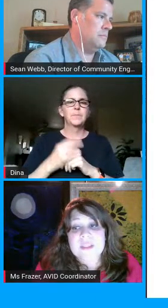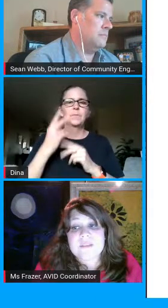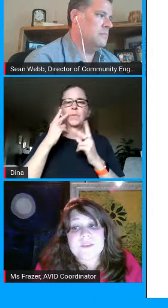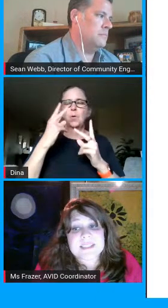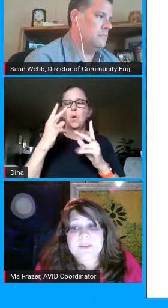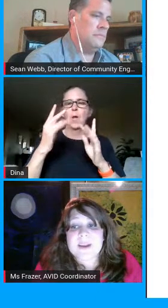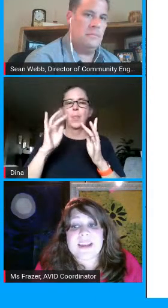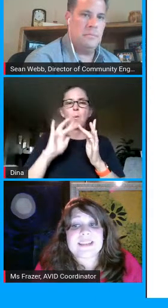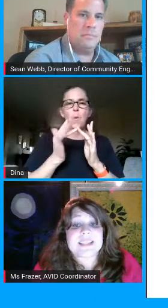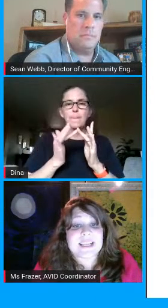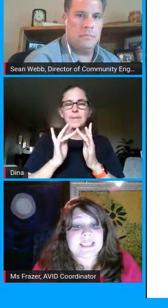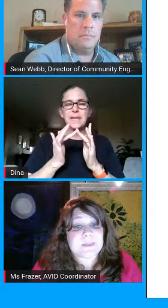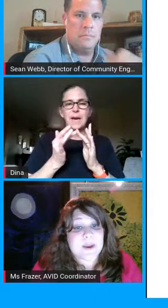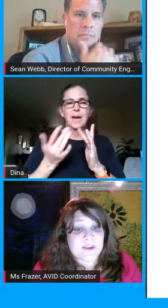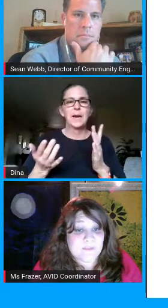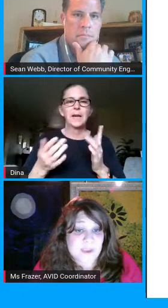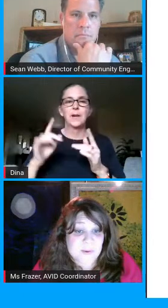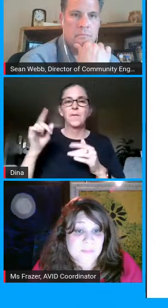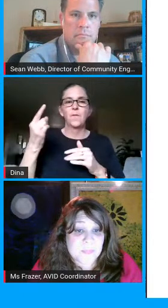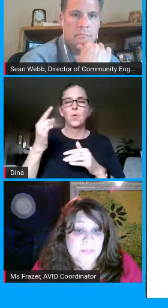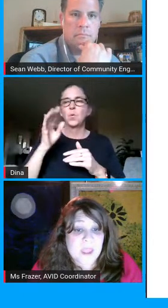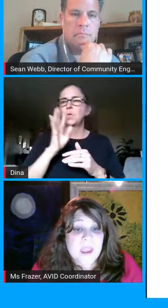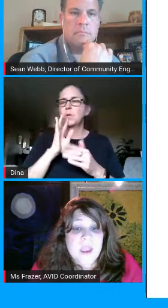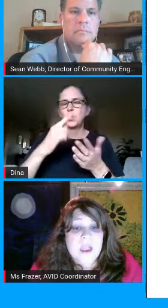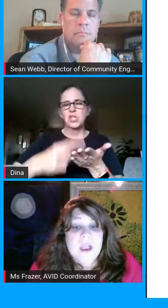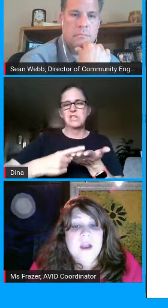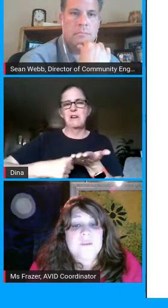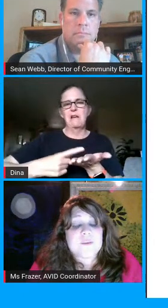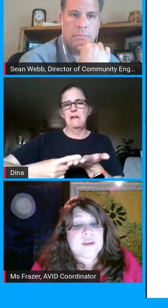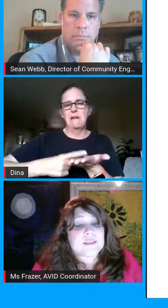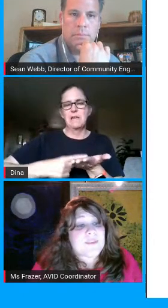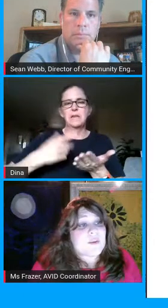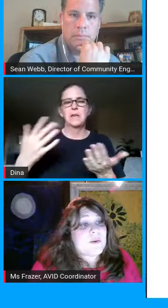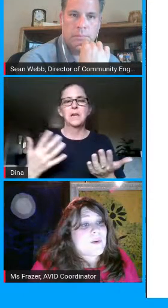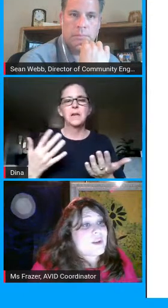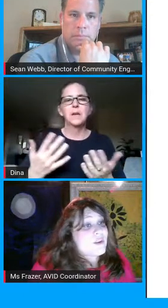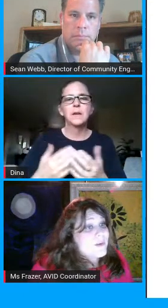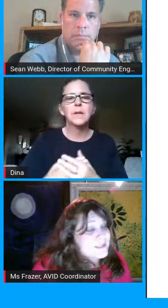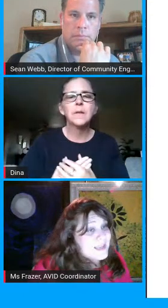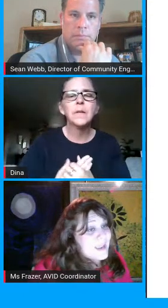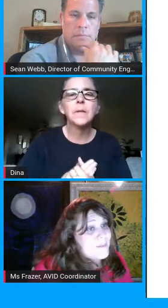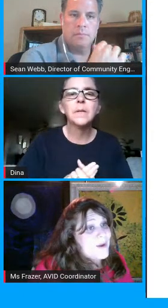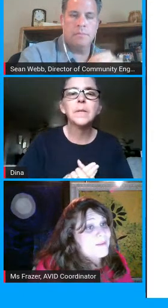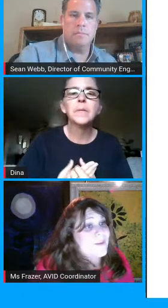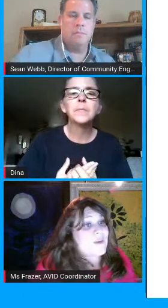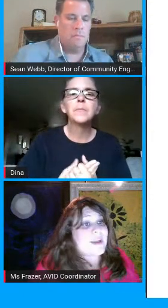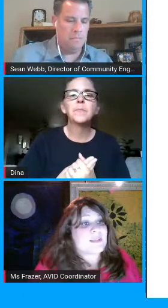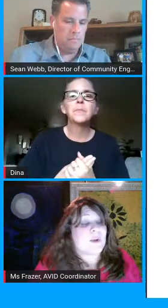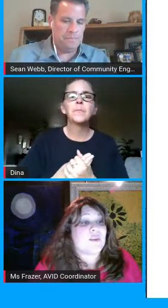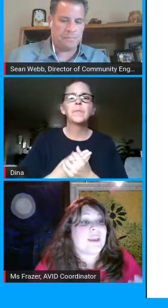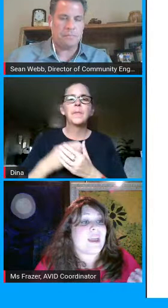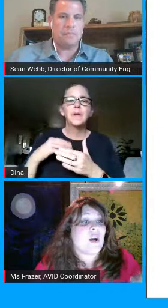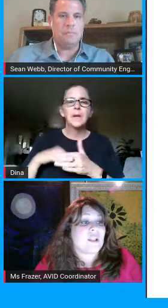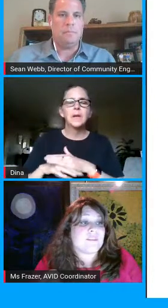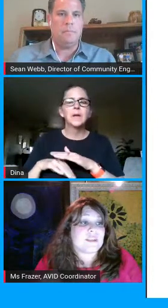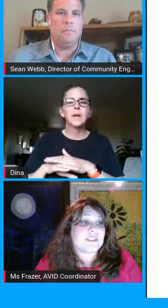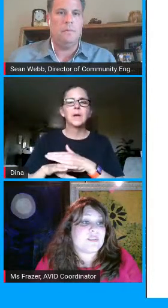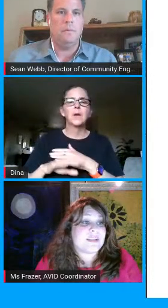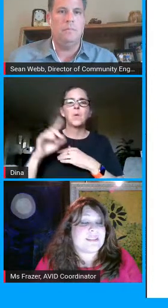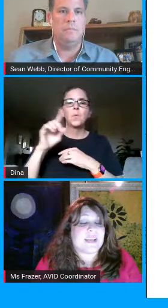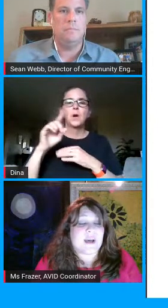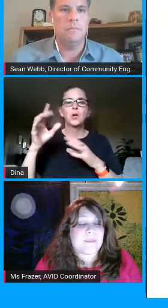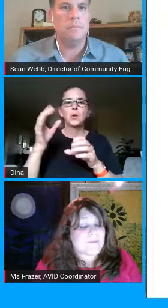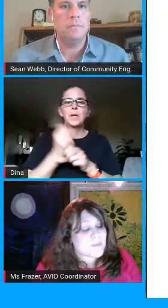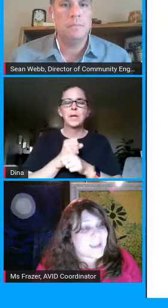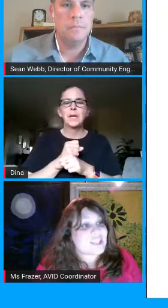the first thing we're going to discuss is parent view for those of you who are new to our site parent view is where you can get all of your